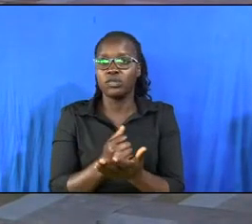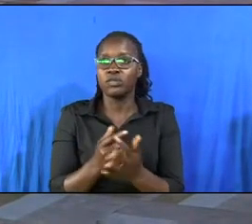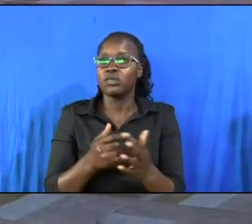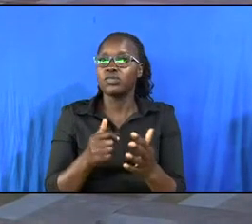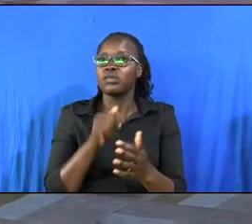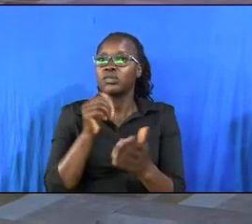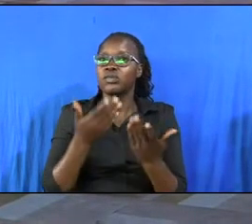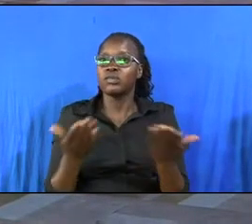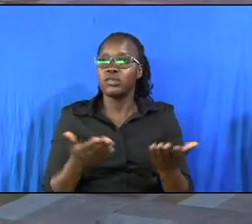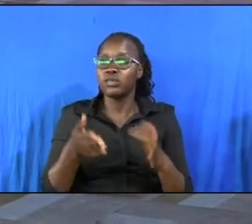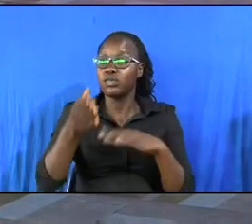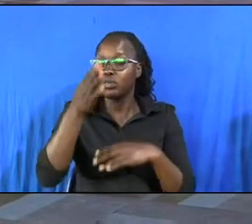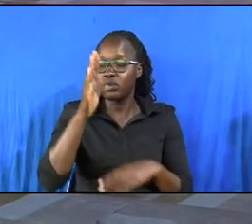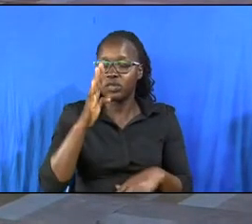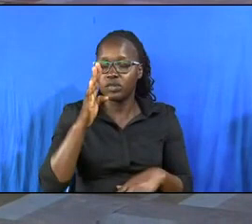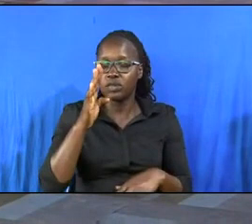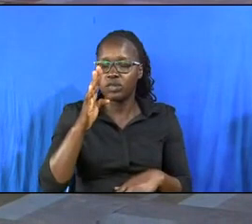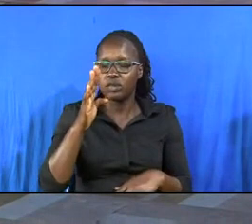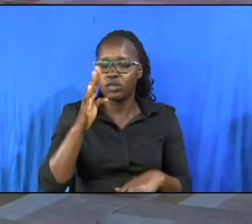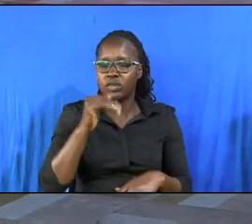but god